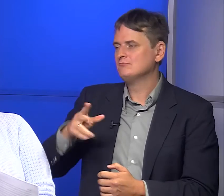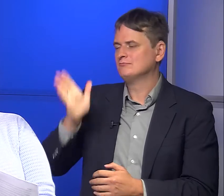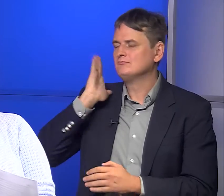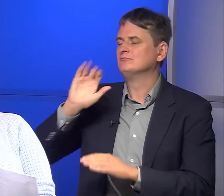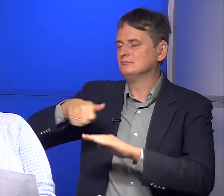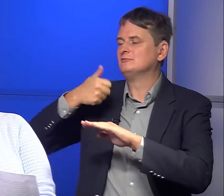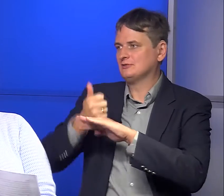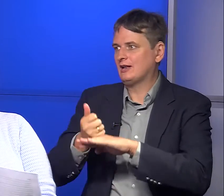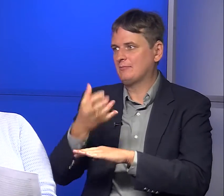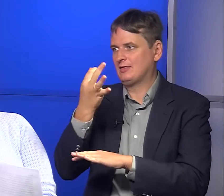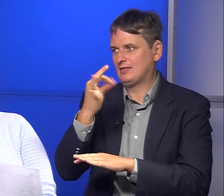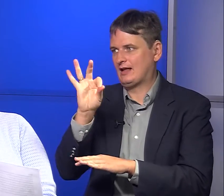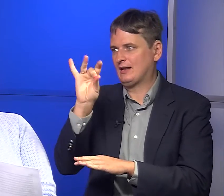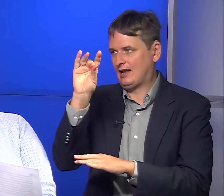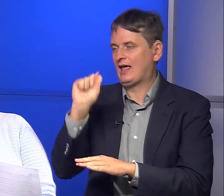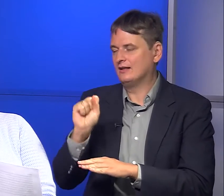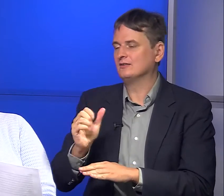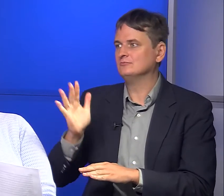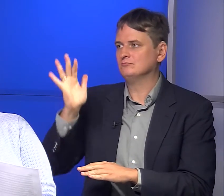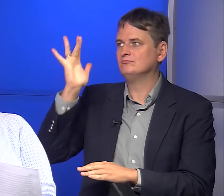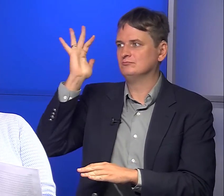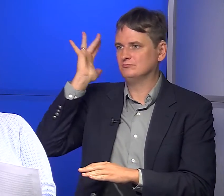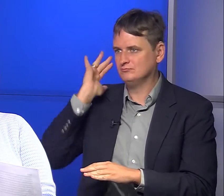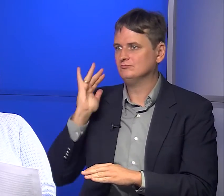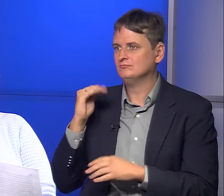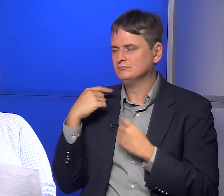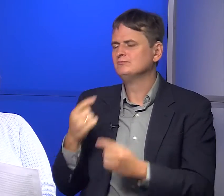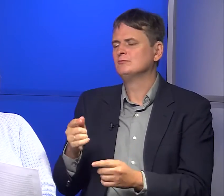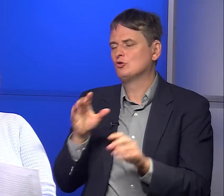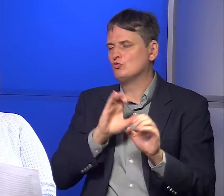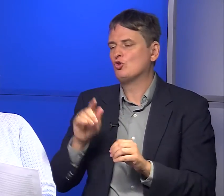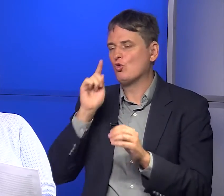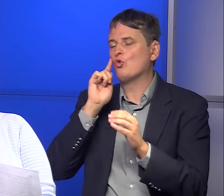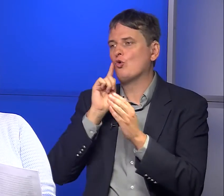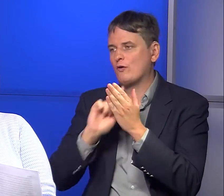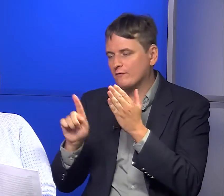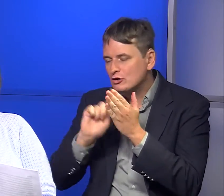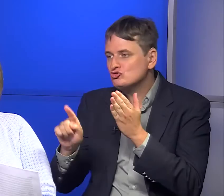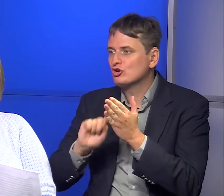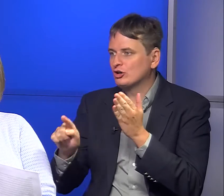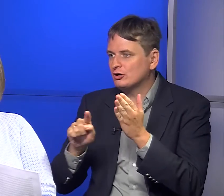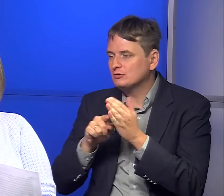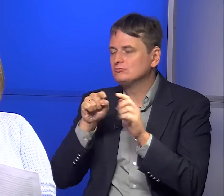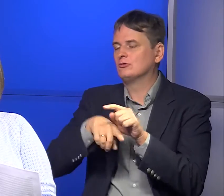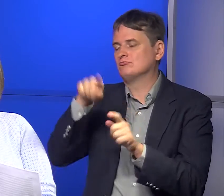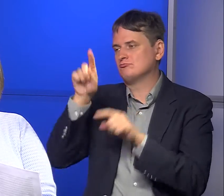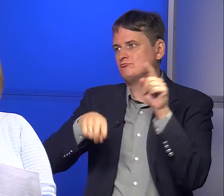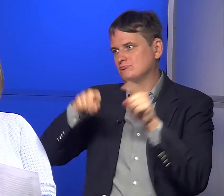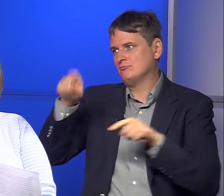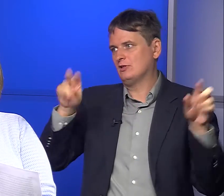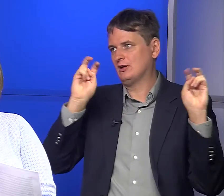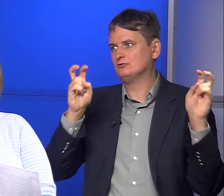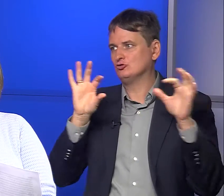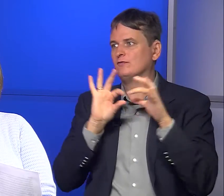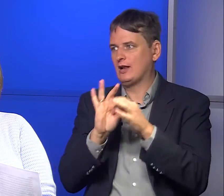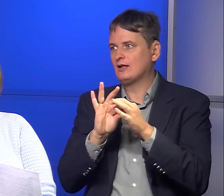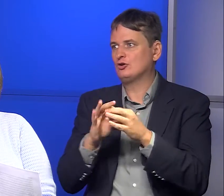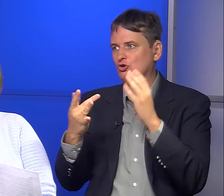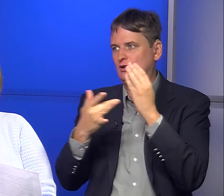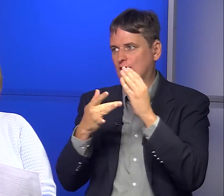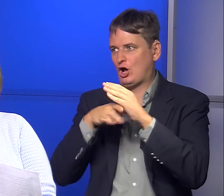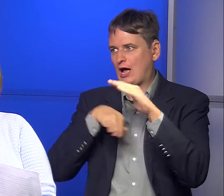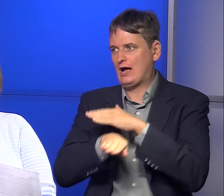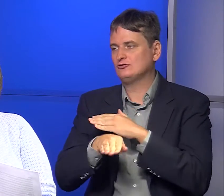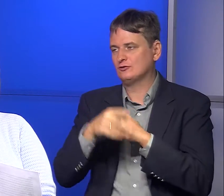Thank you. TAP was established in the early 1980s and it is one of Gallaudet's research